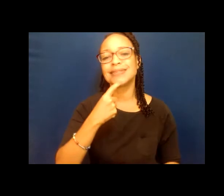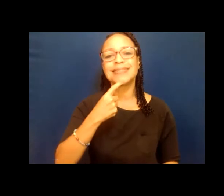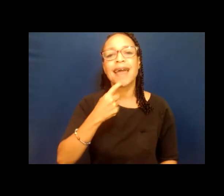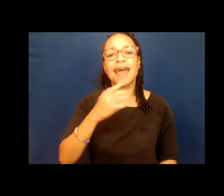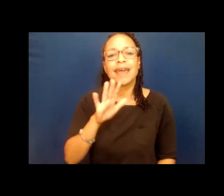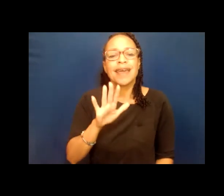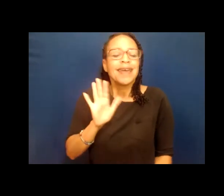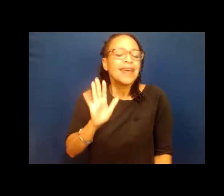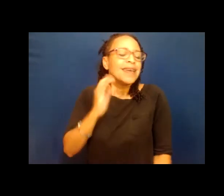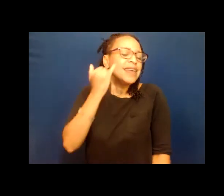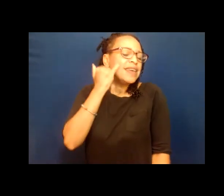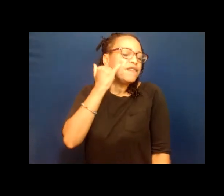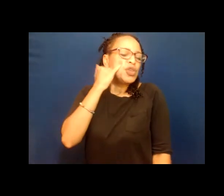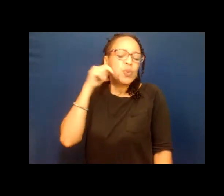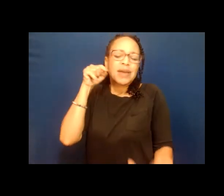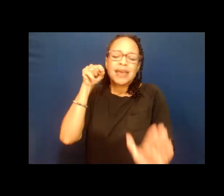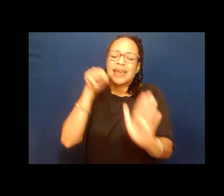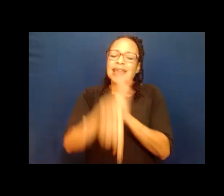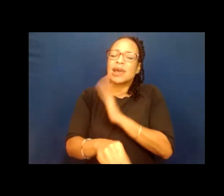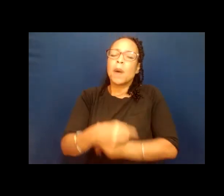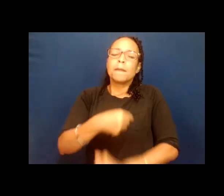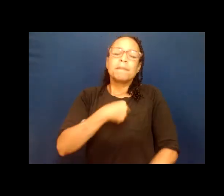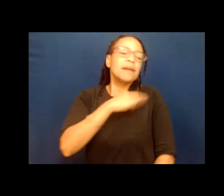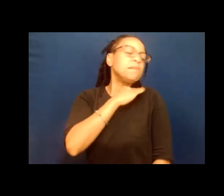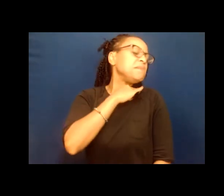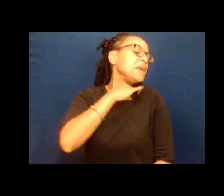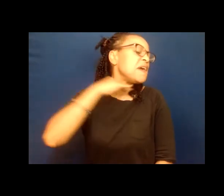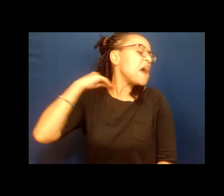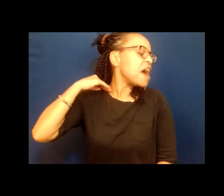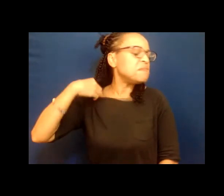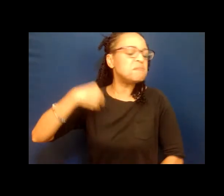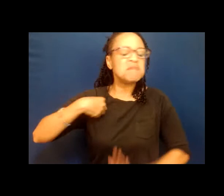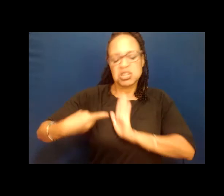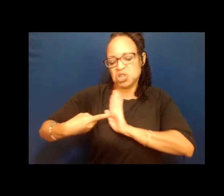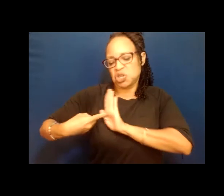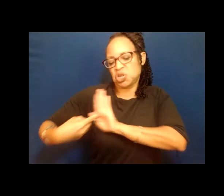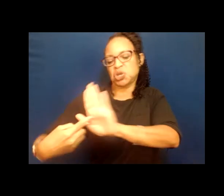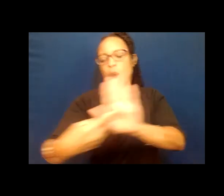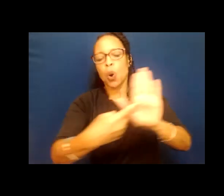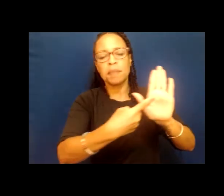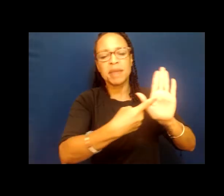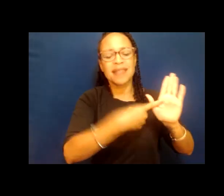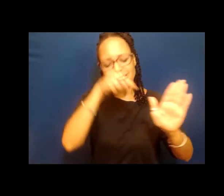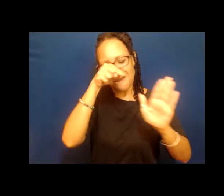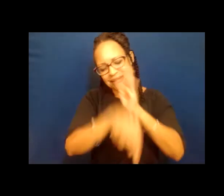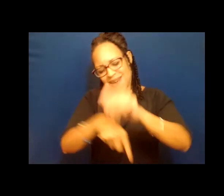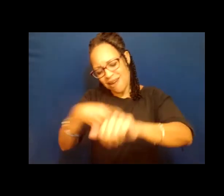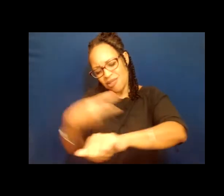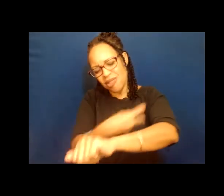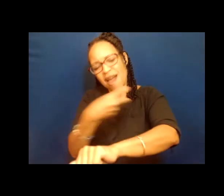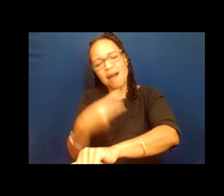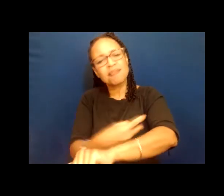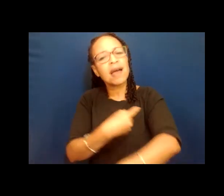if you kill me, behead me, display me like a slain lamb, I've already